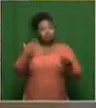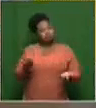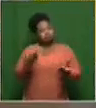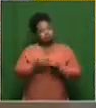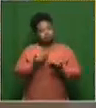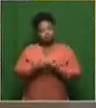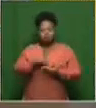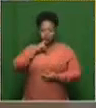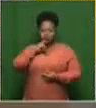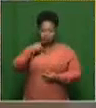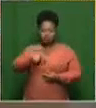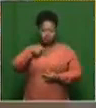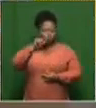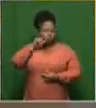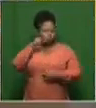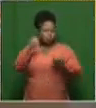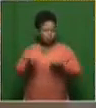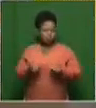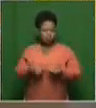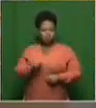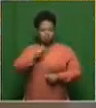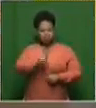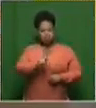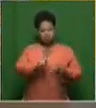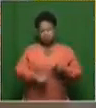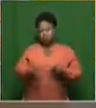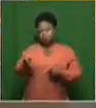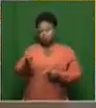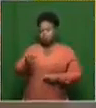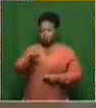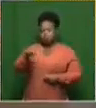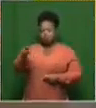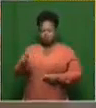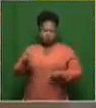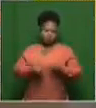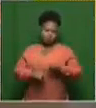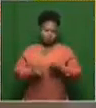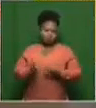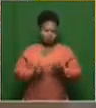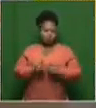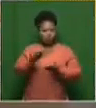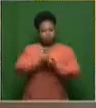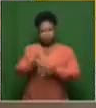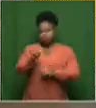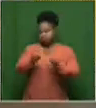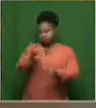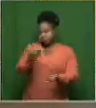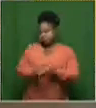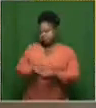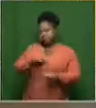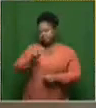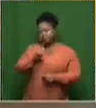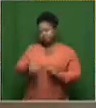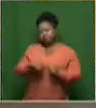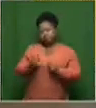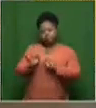use of our personal Twitter accounts at Sakina Kamendo, at Leanne Manus, and we'll share some of those questions and ask them, put them to